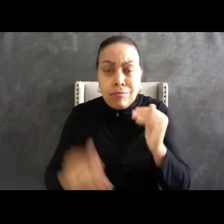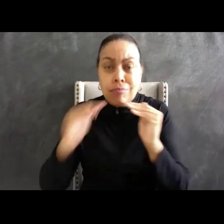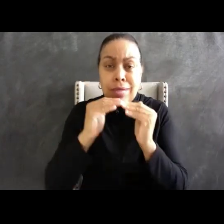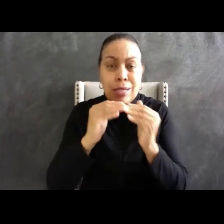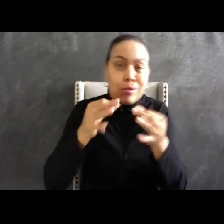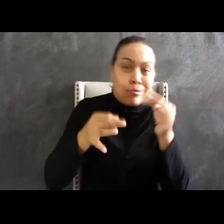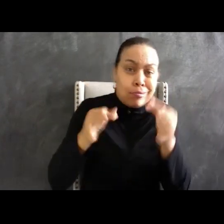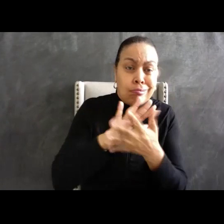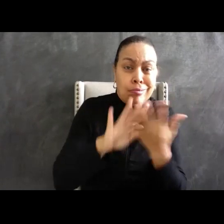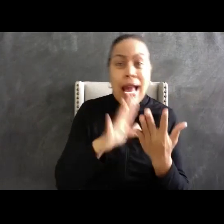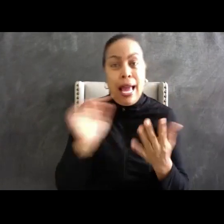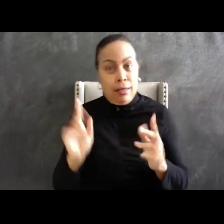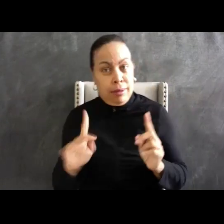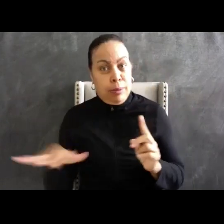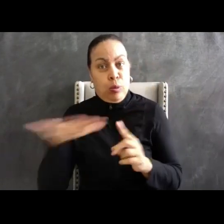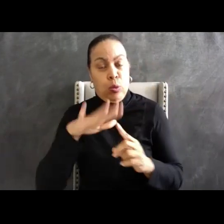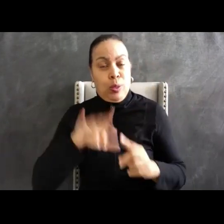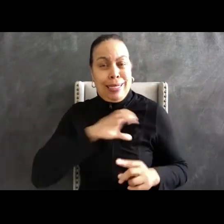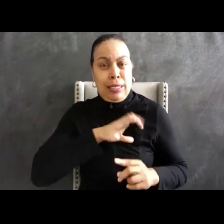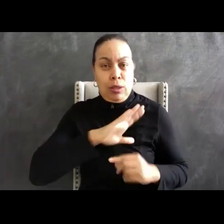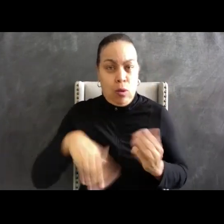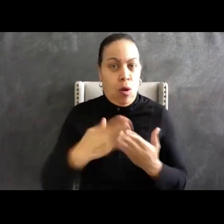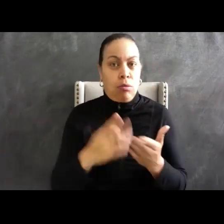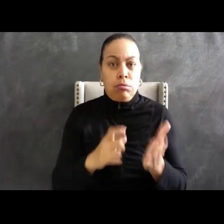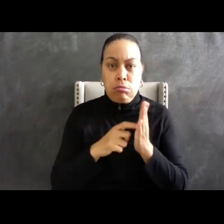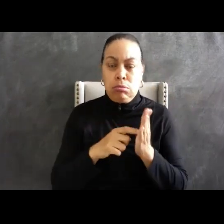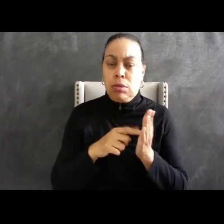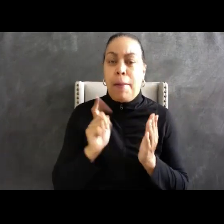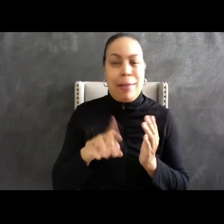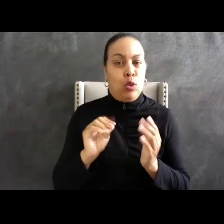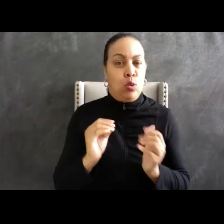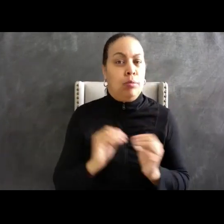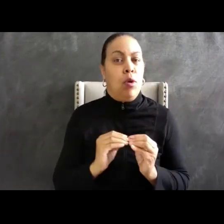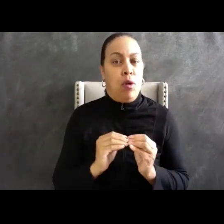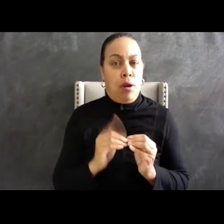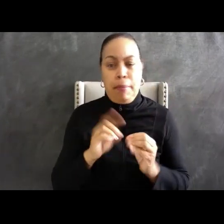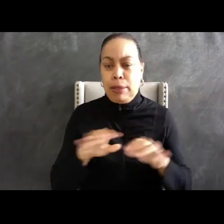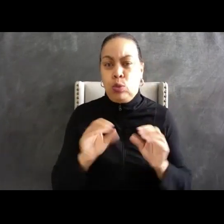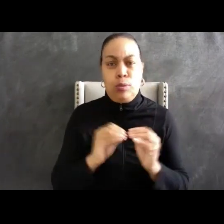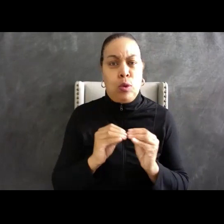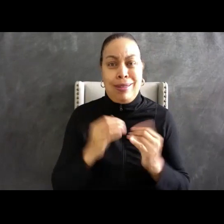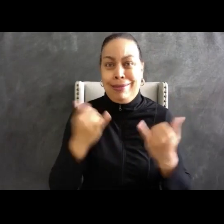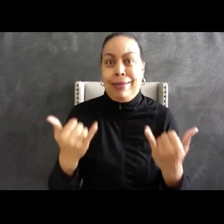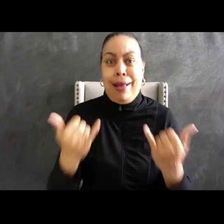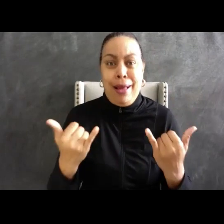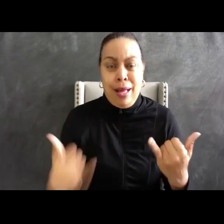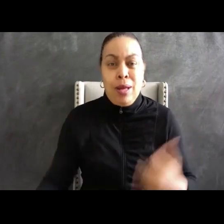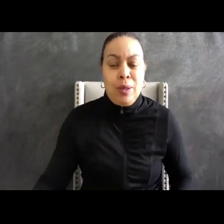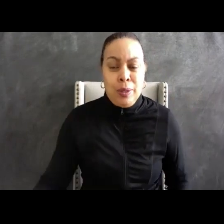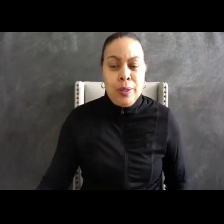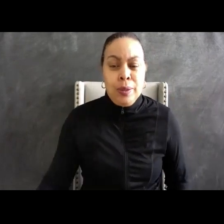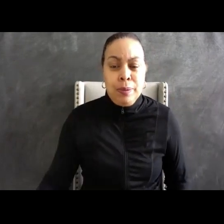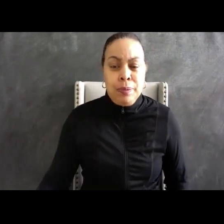victim advocate and a parole officer and an engaged citizen, I wholeheartedly